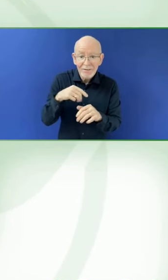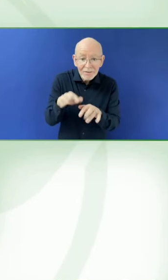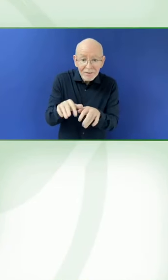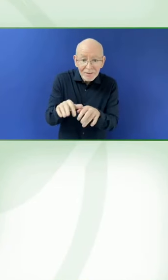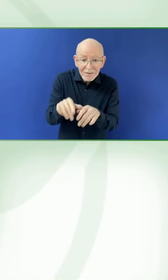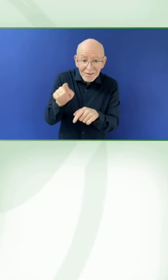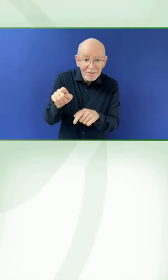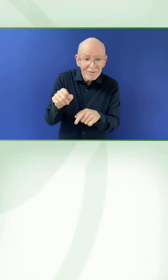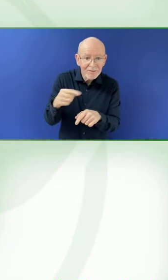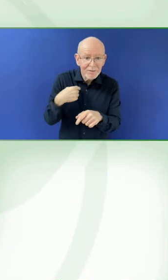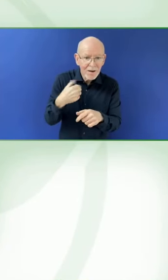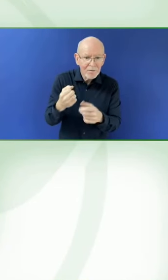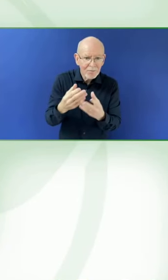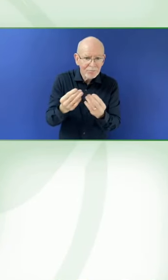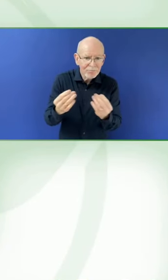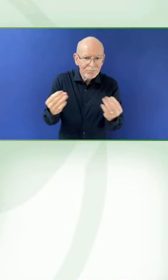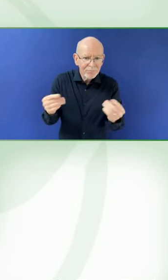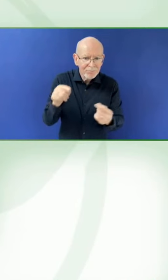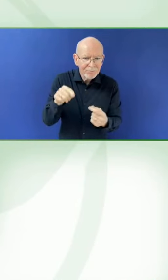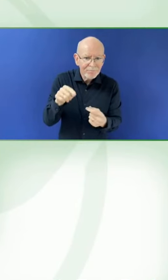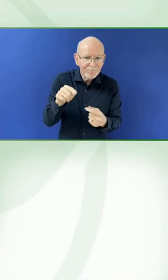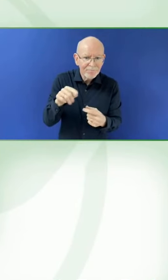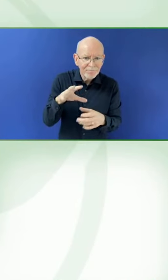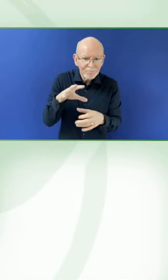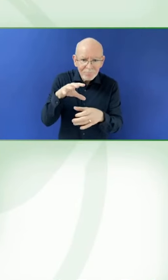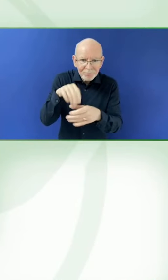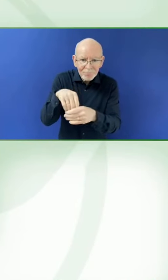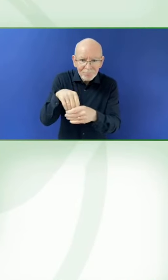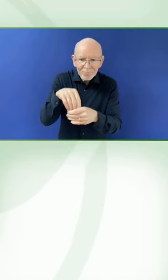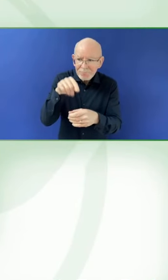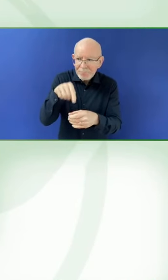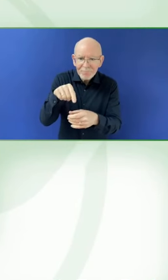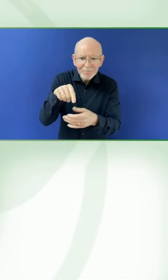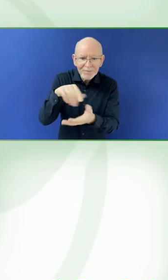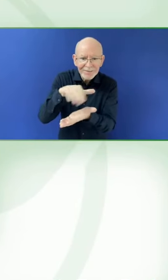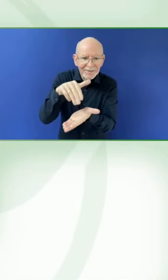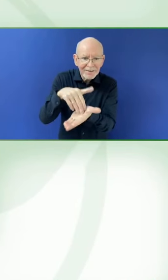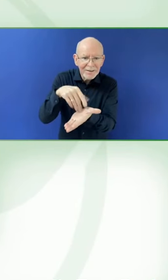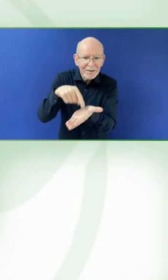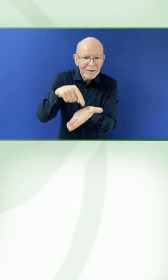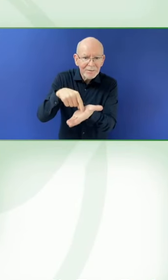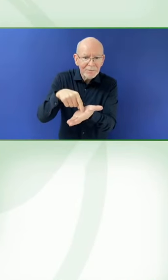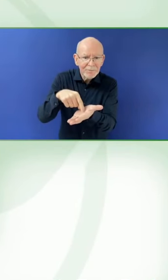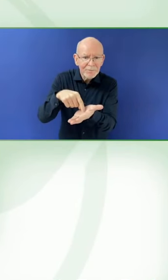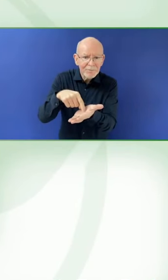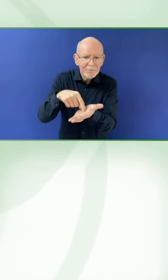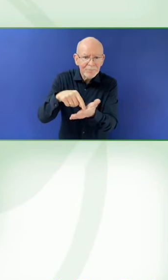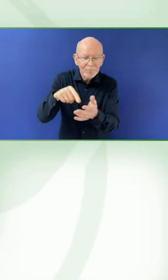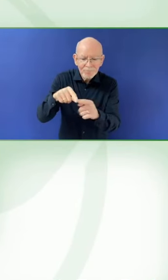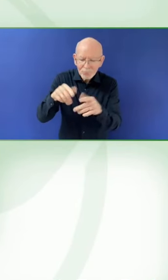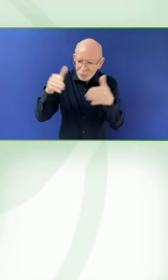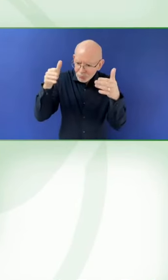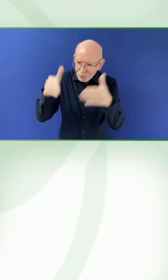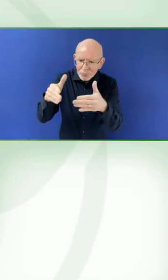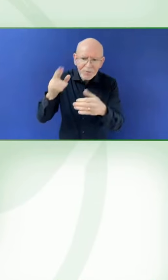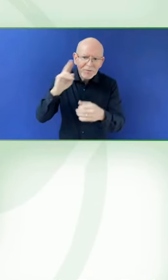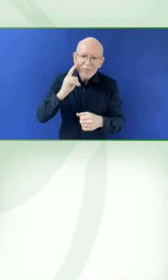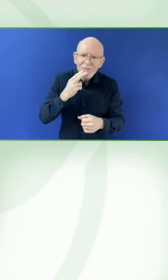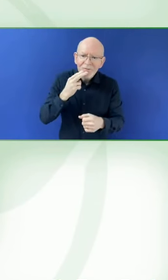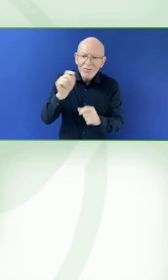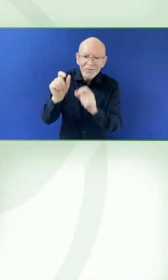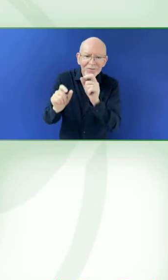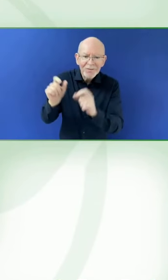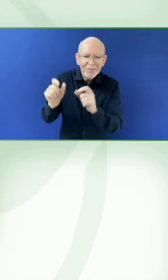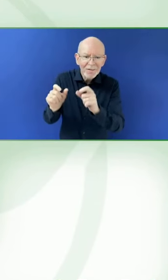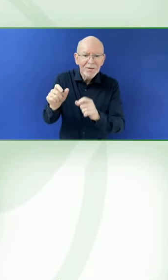collected feedback from Deaf communities about how the importance of linking sign language to reading. To